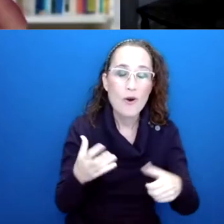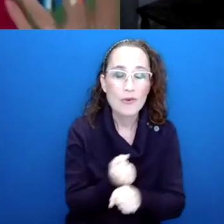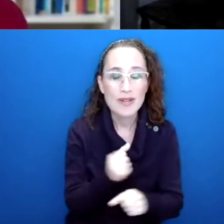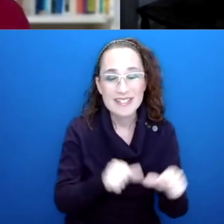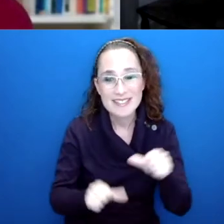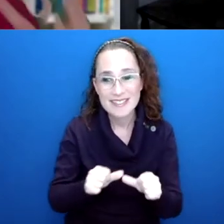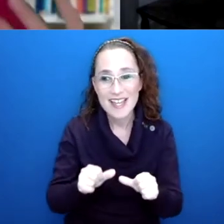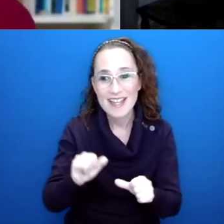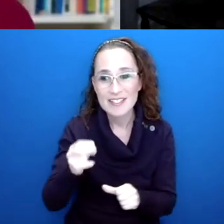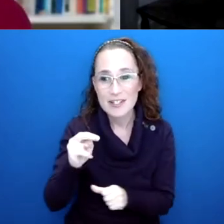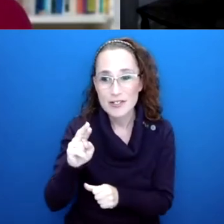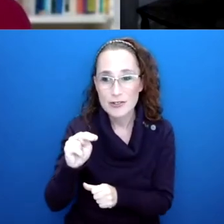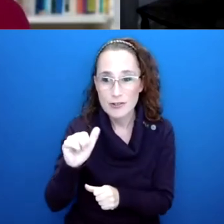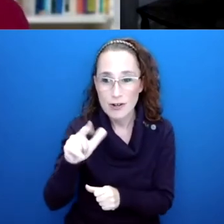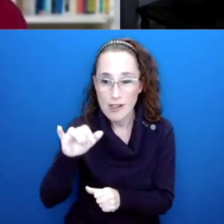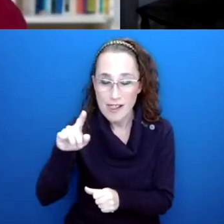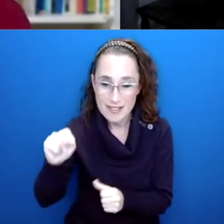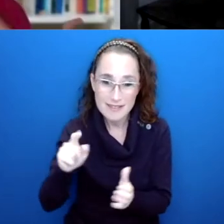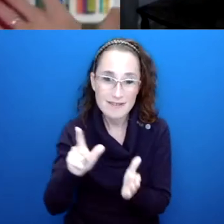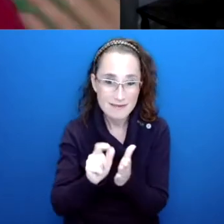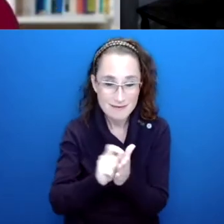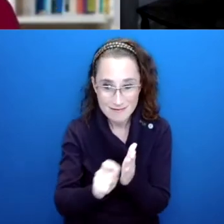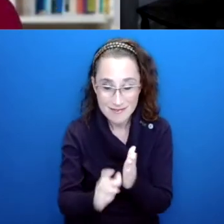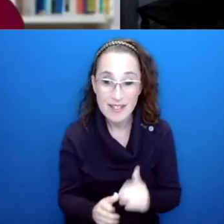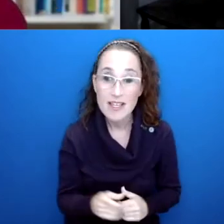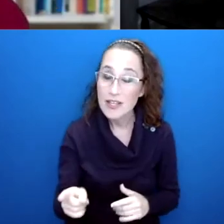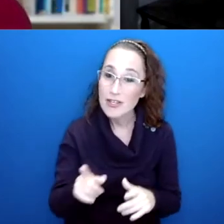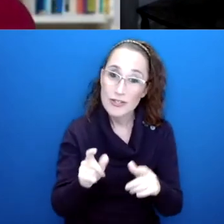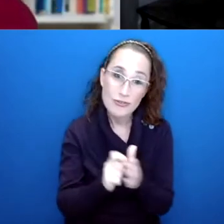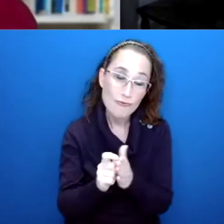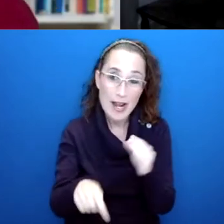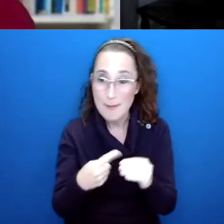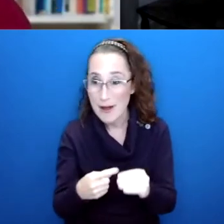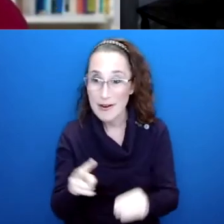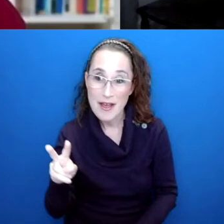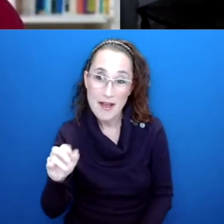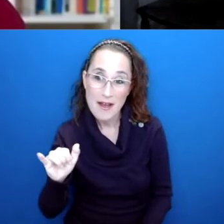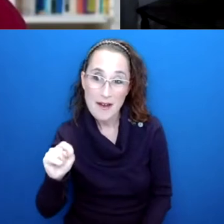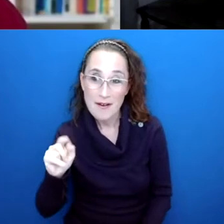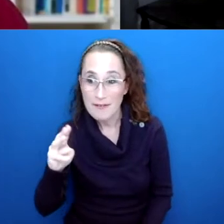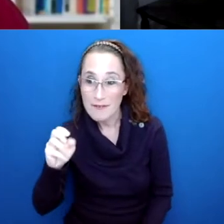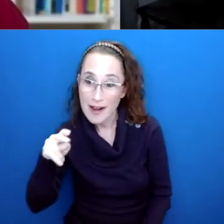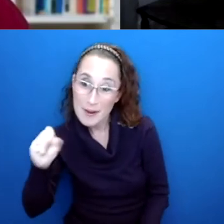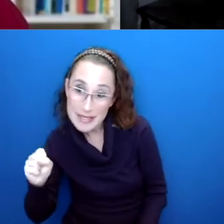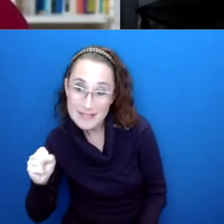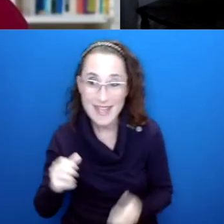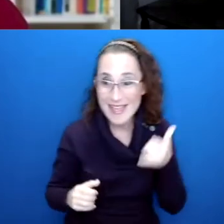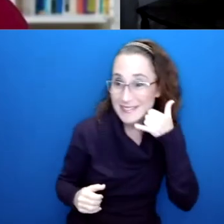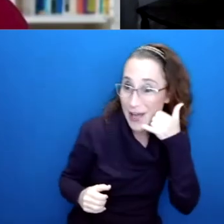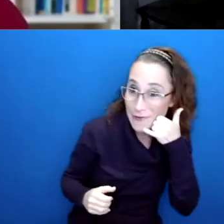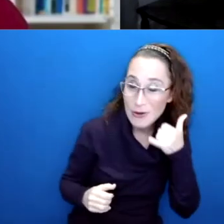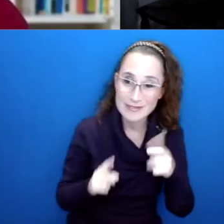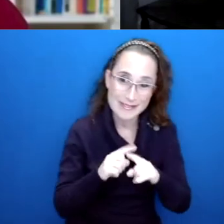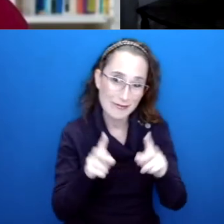illustrated, you've written books about topics as diverse as vitamins and cell phones. And so